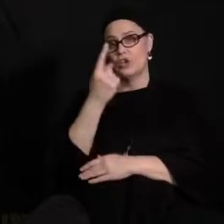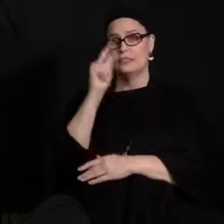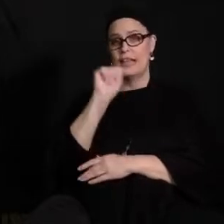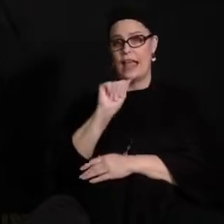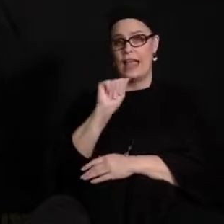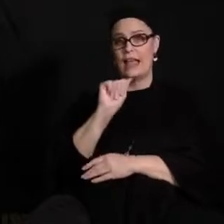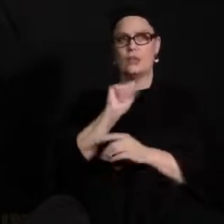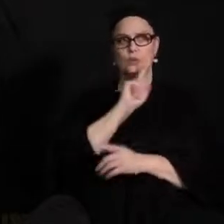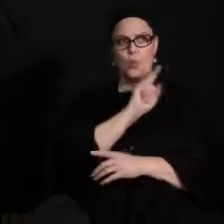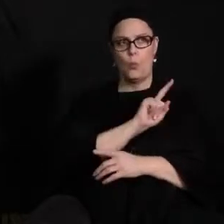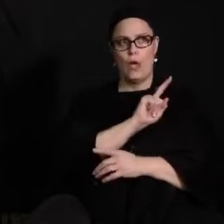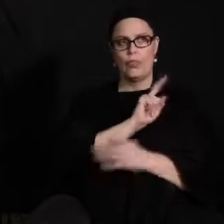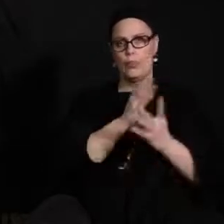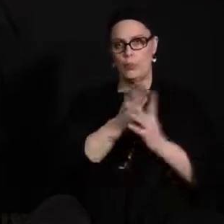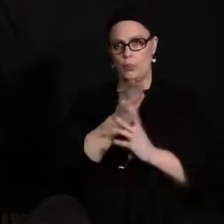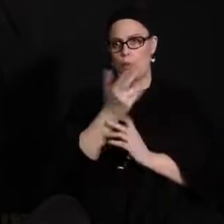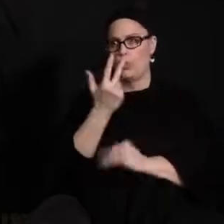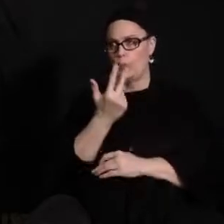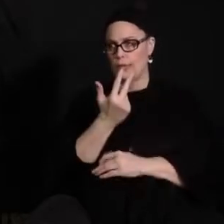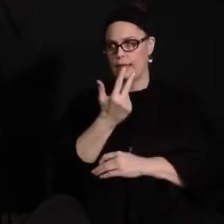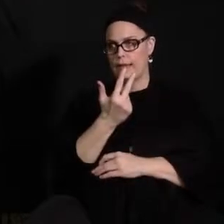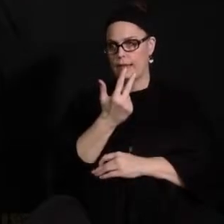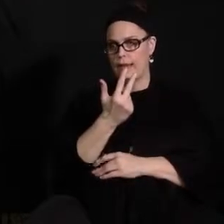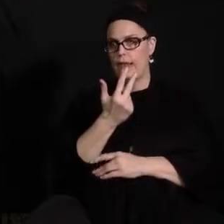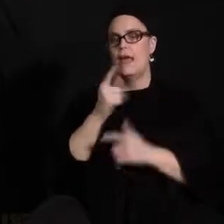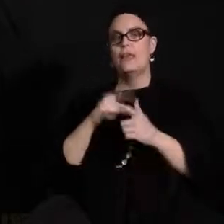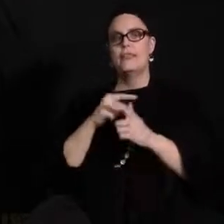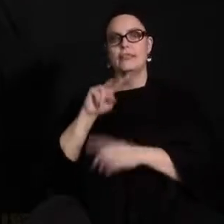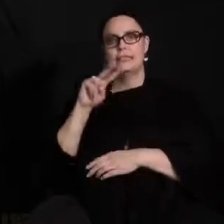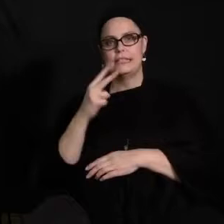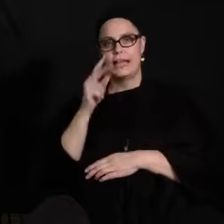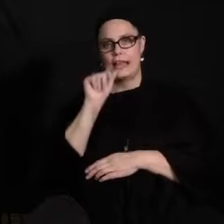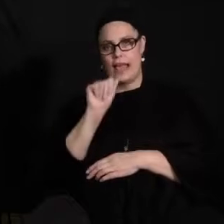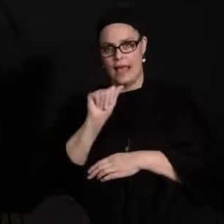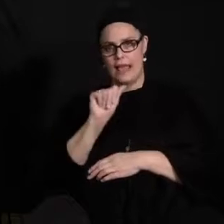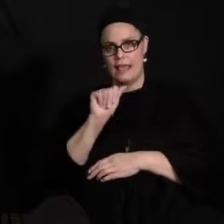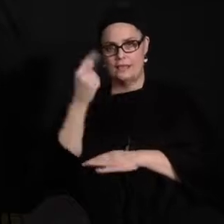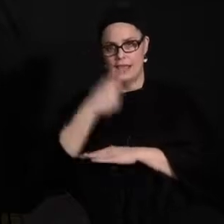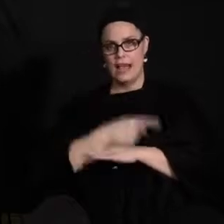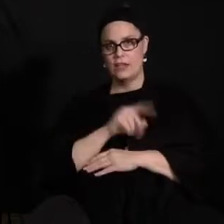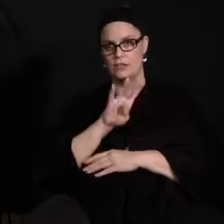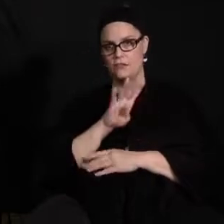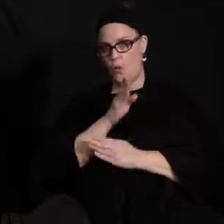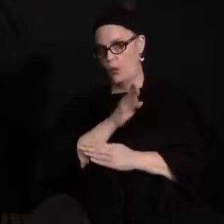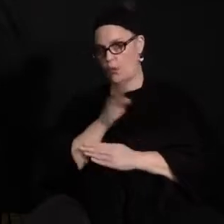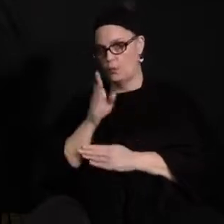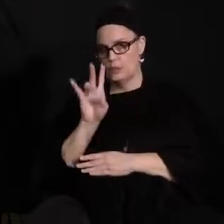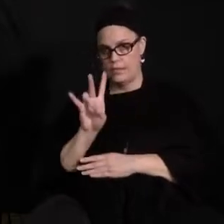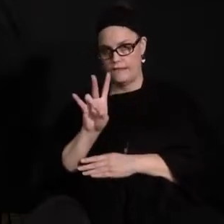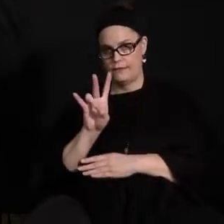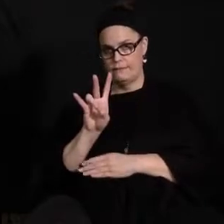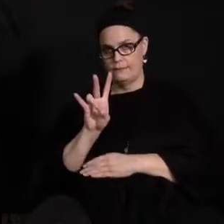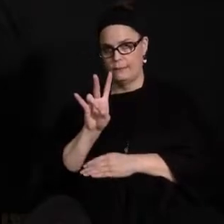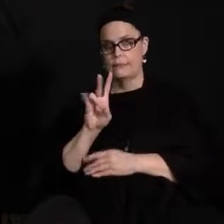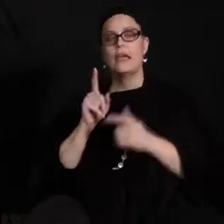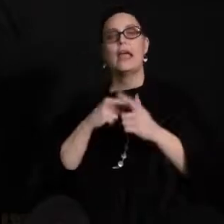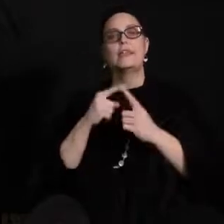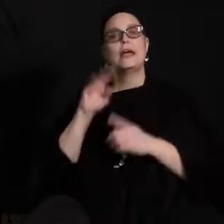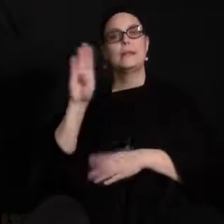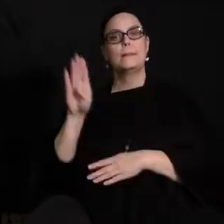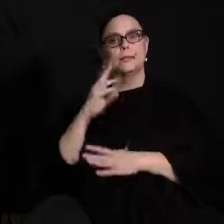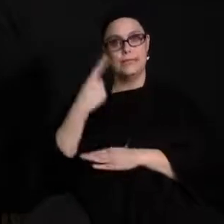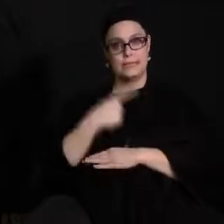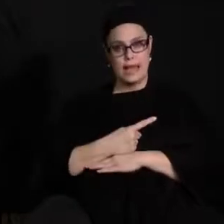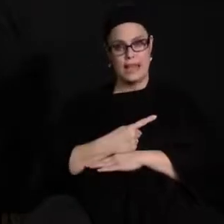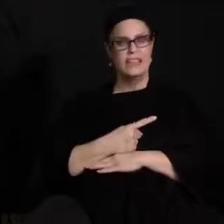periods one through three and the second A day is periods four through seven. And then B day